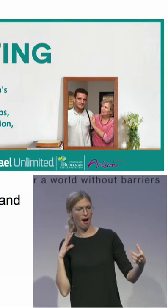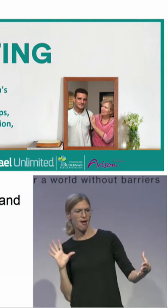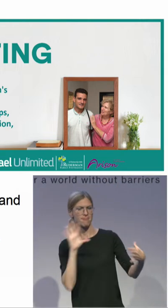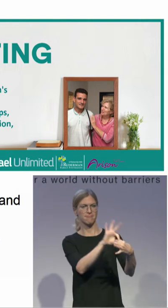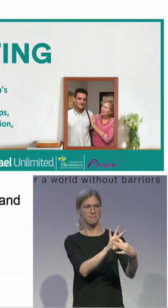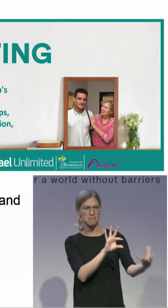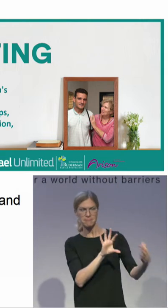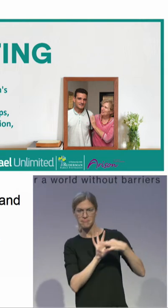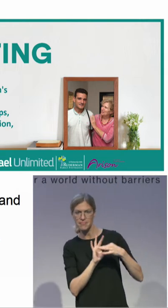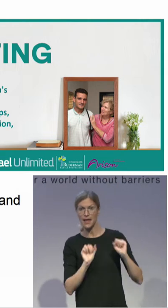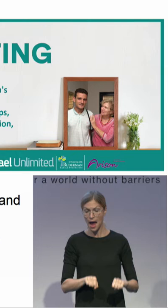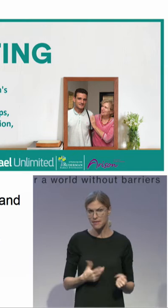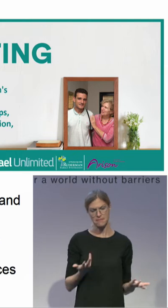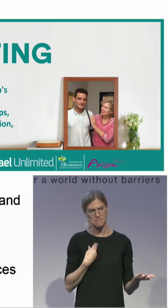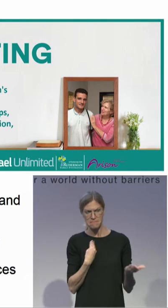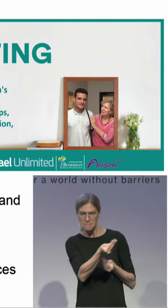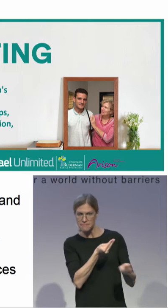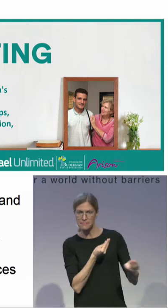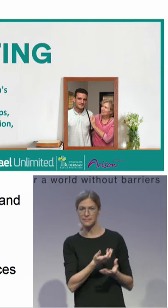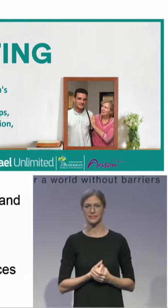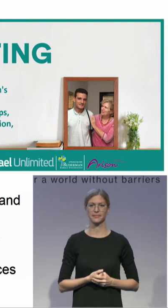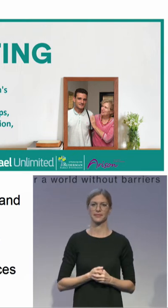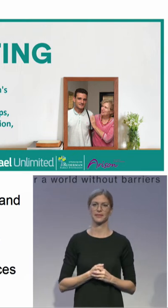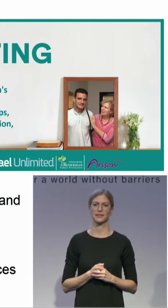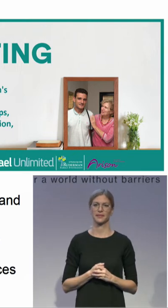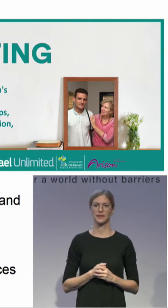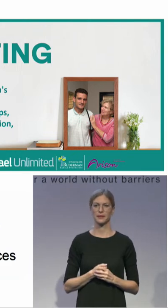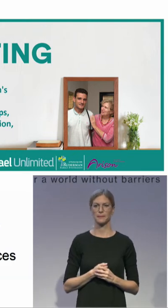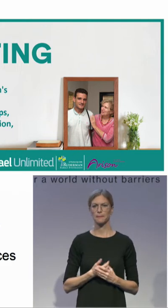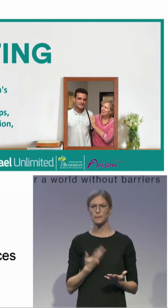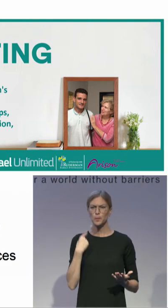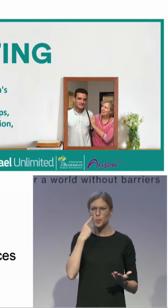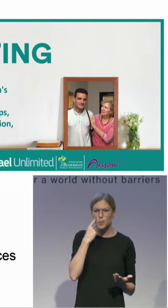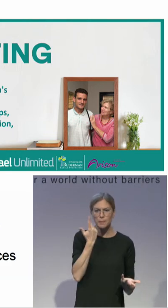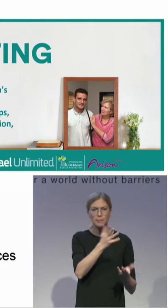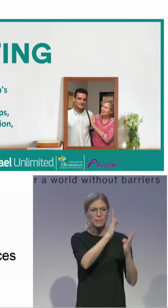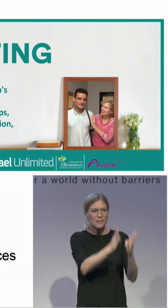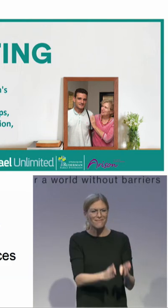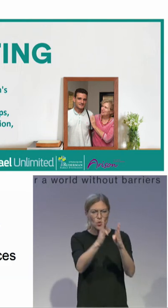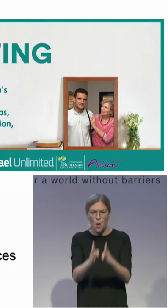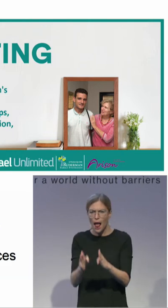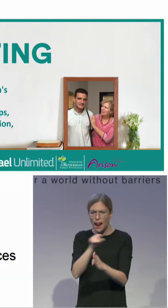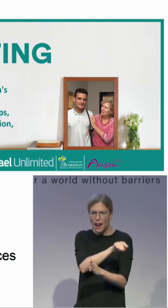how to cater for those individuals. And if not, we're